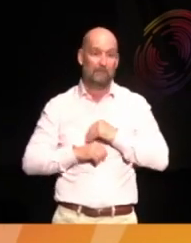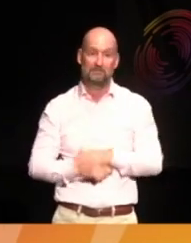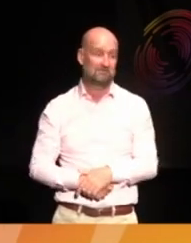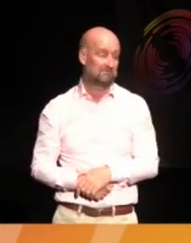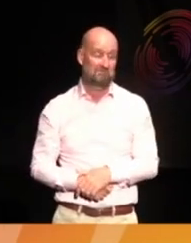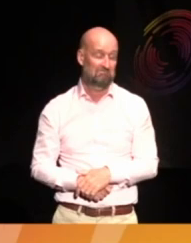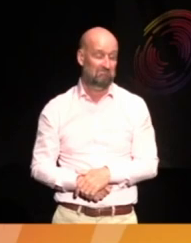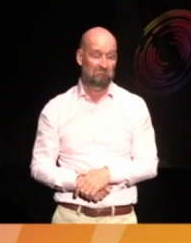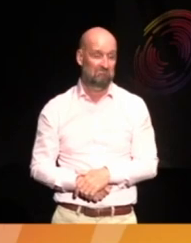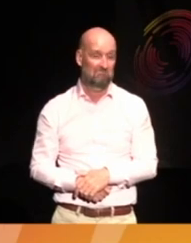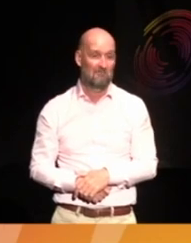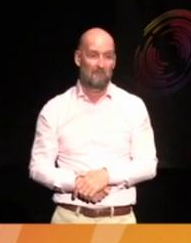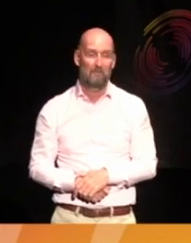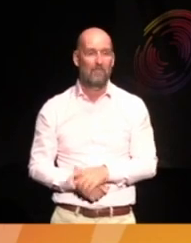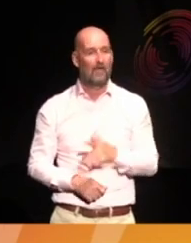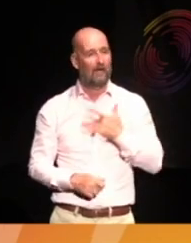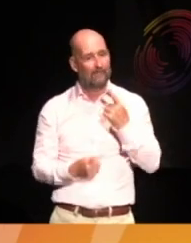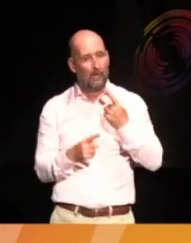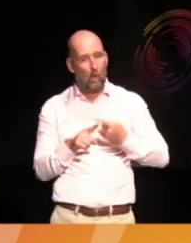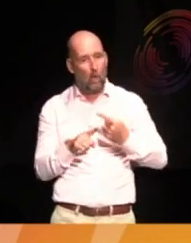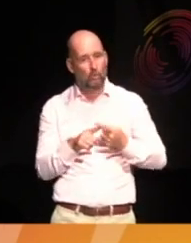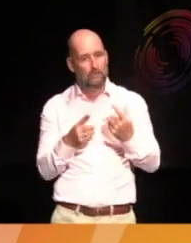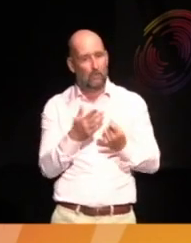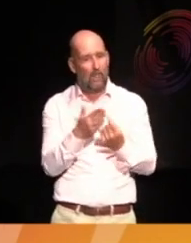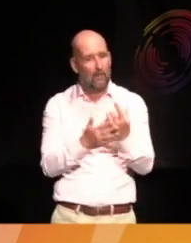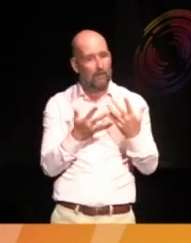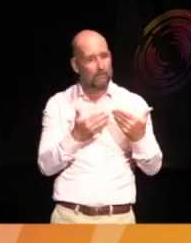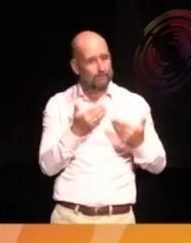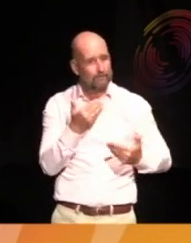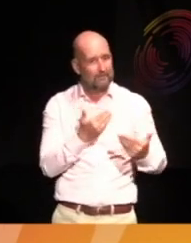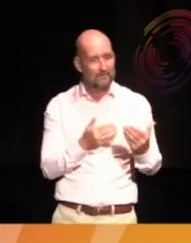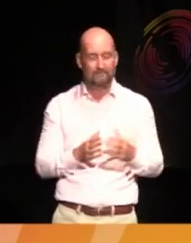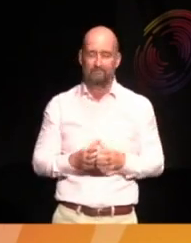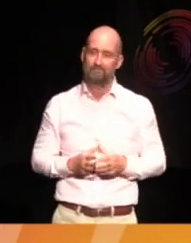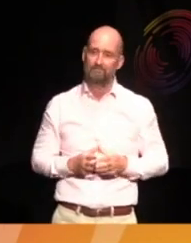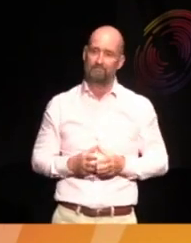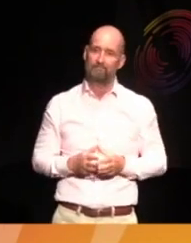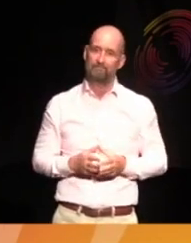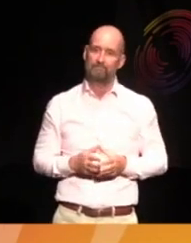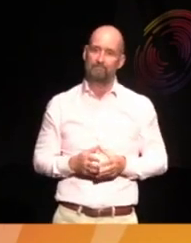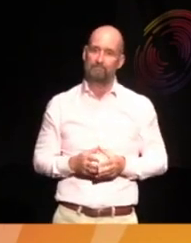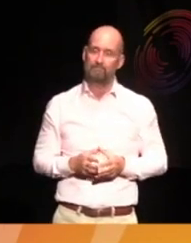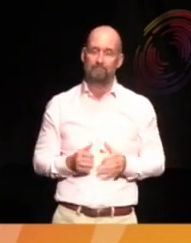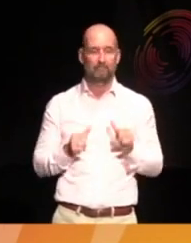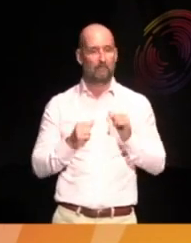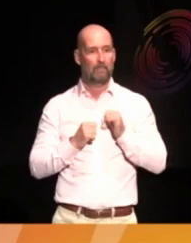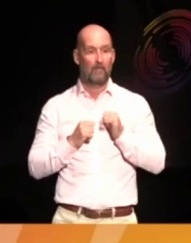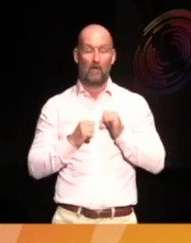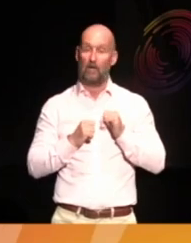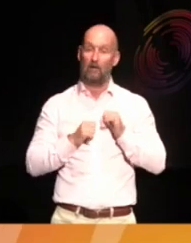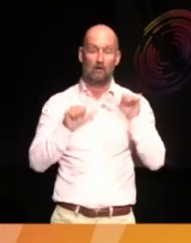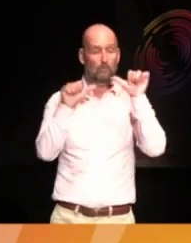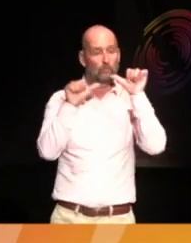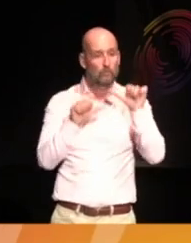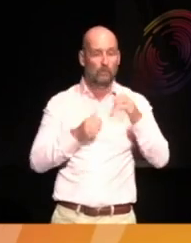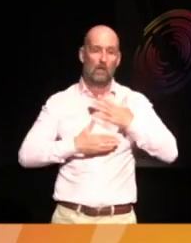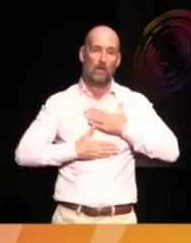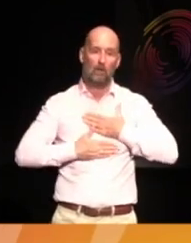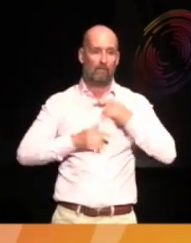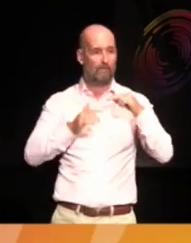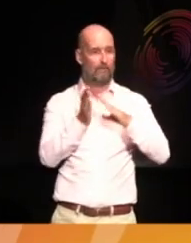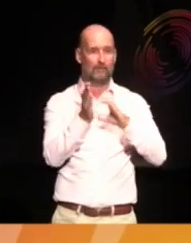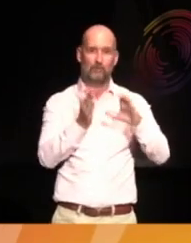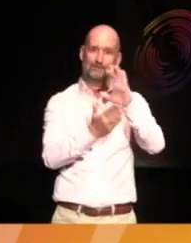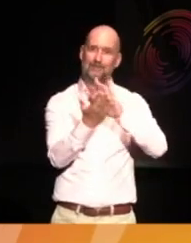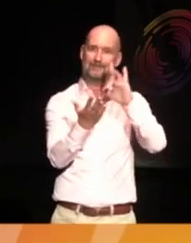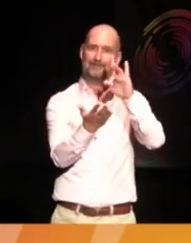So, there feels an urgency now. And, you know, I love this city. I've worked here for many, many